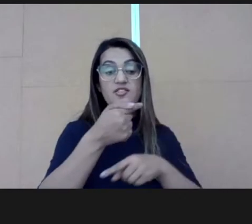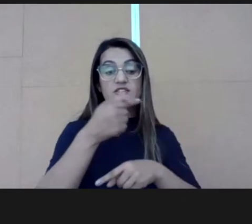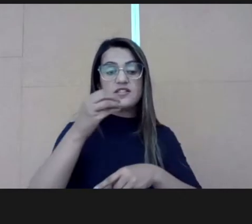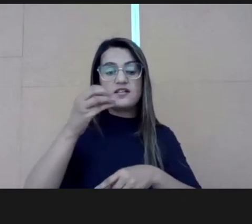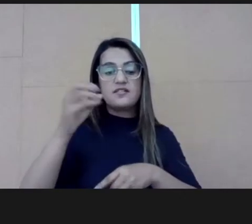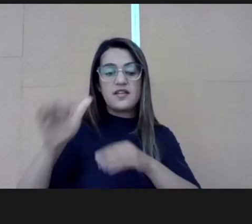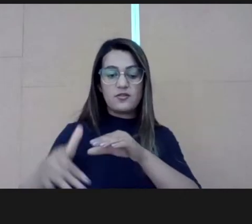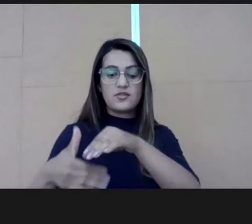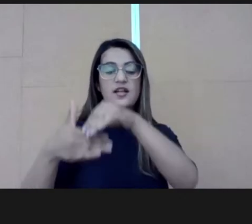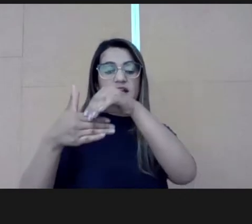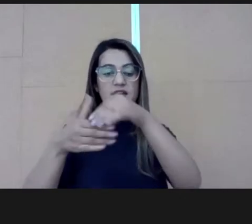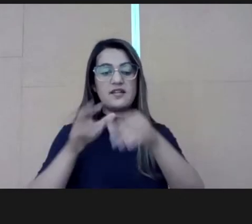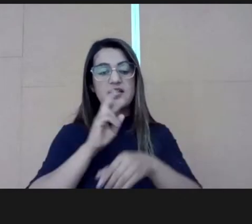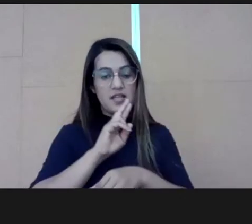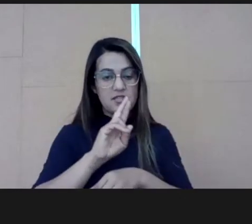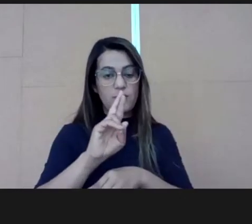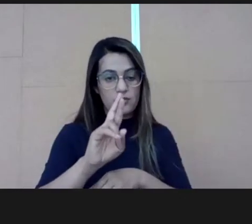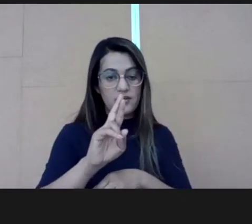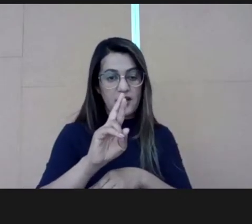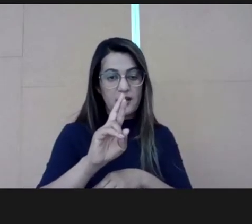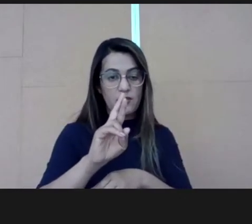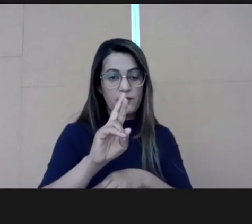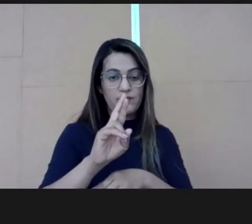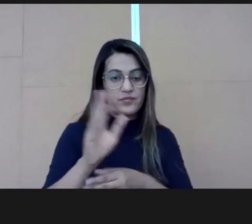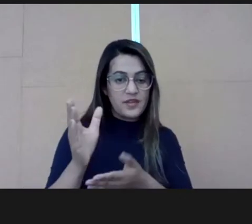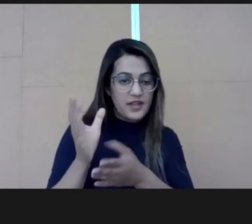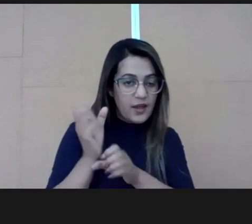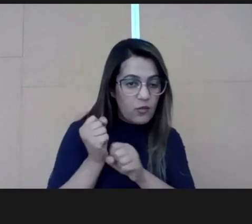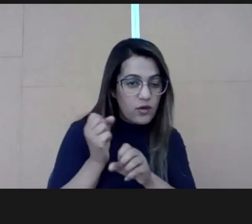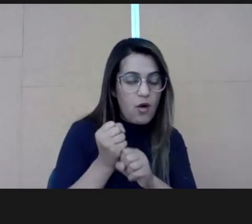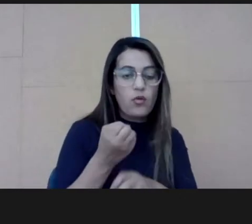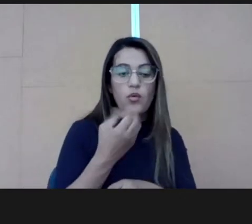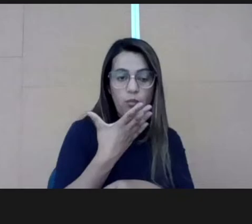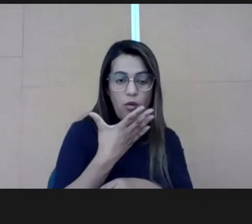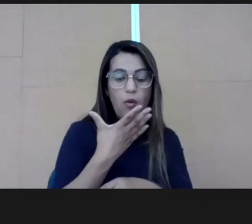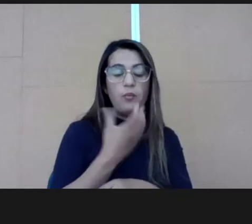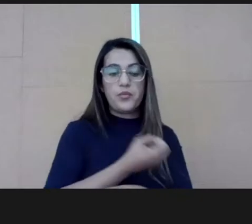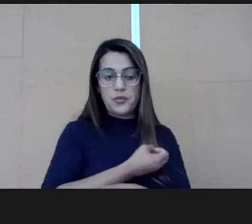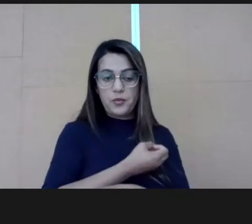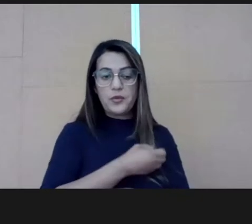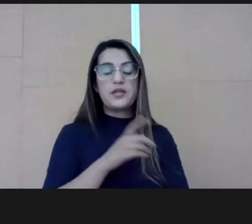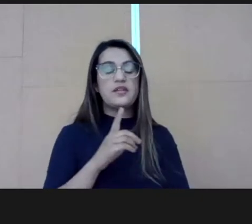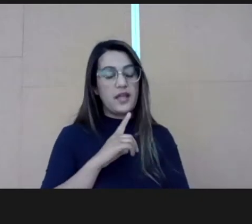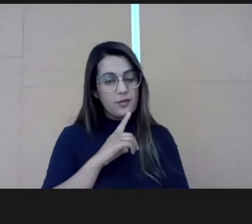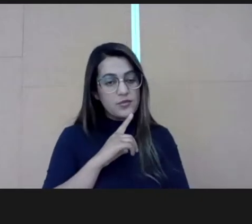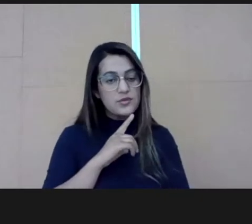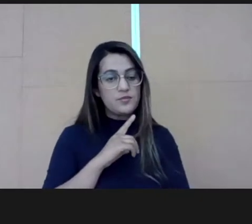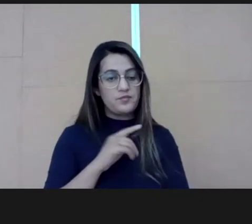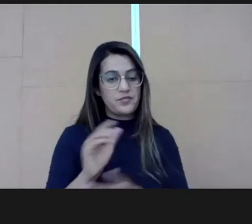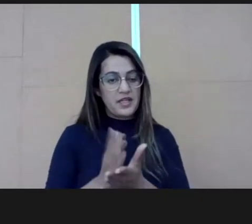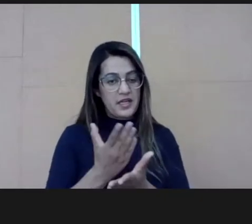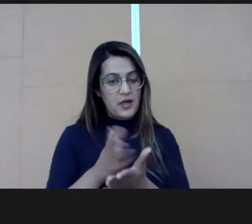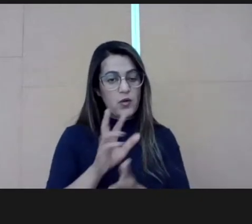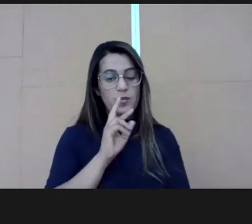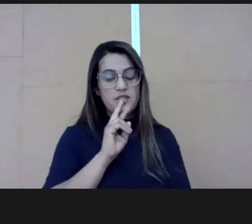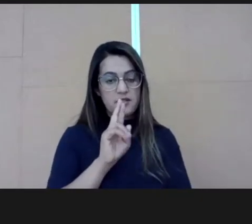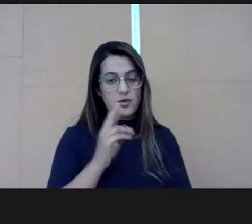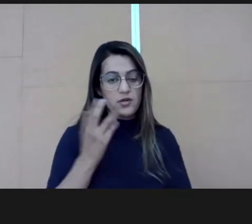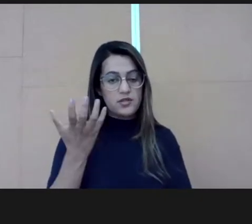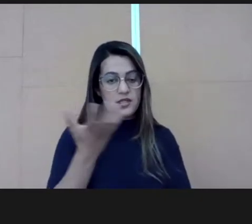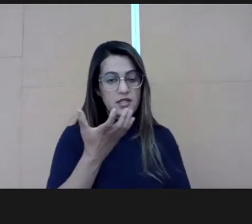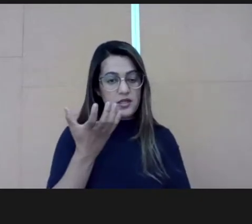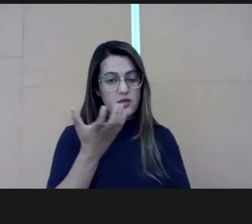Over than 700 leaders were answered this survey. It's a very good number. Some